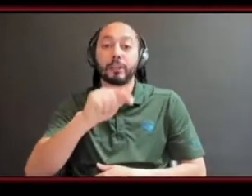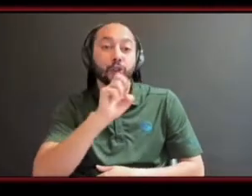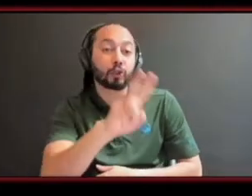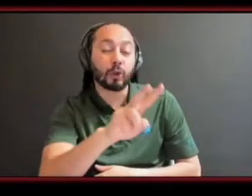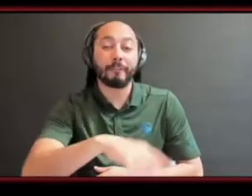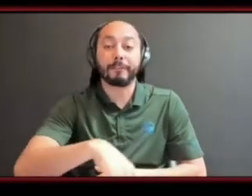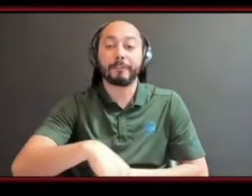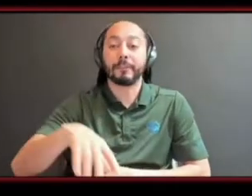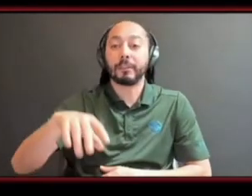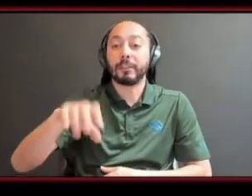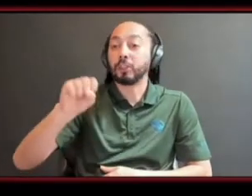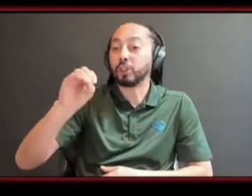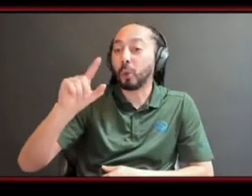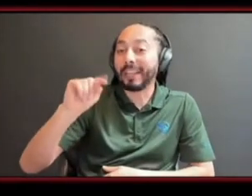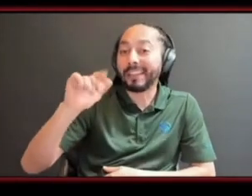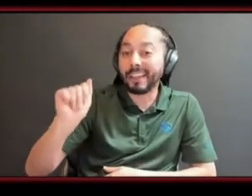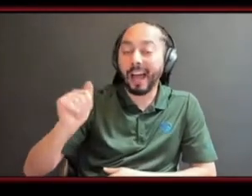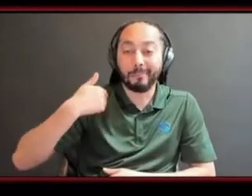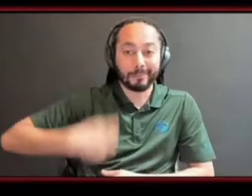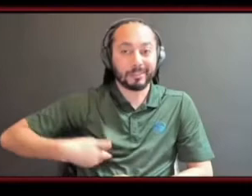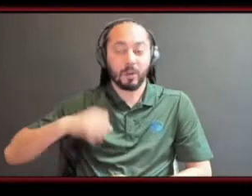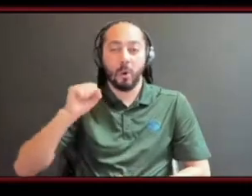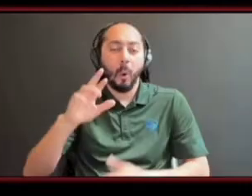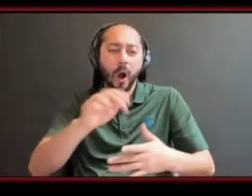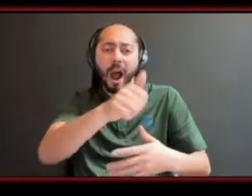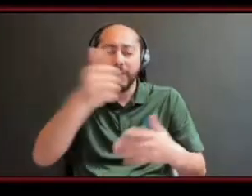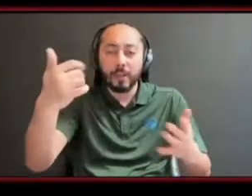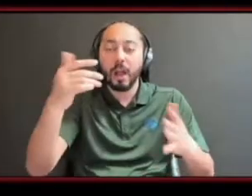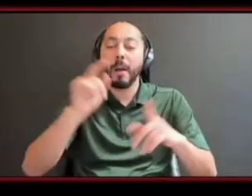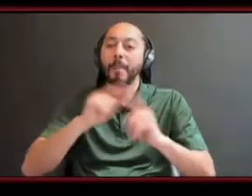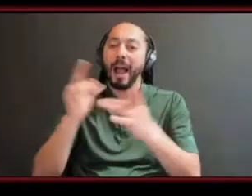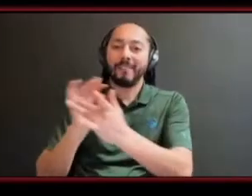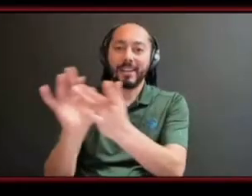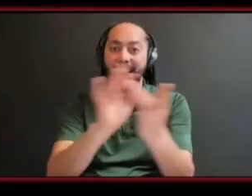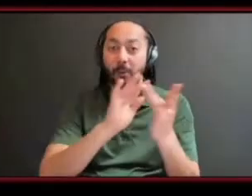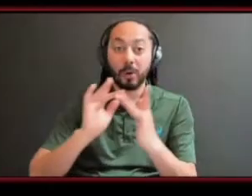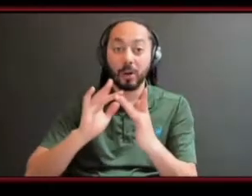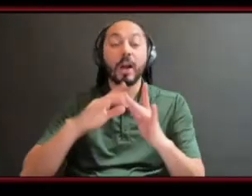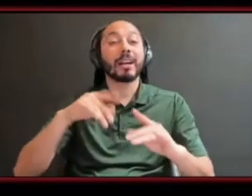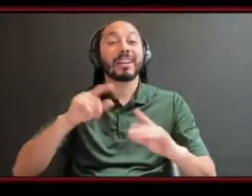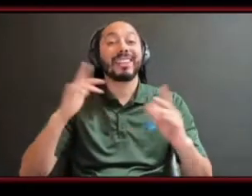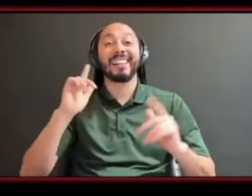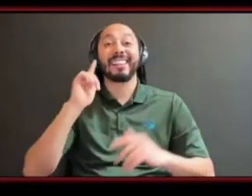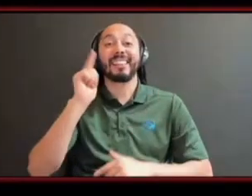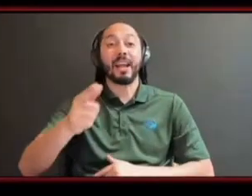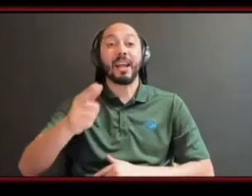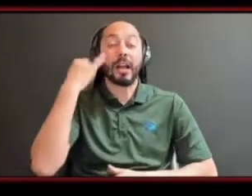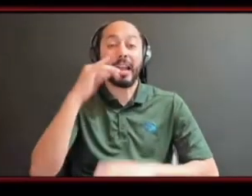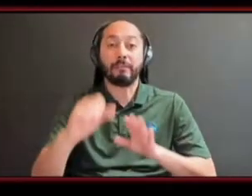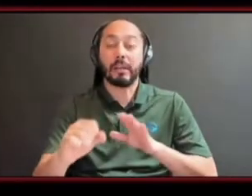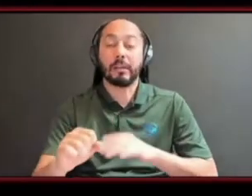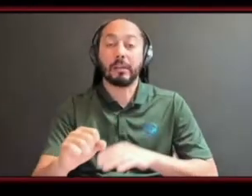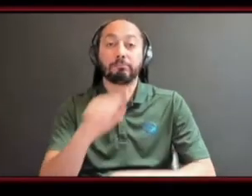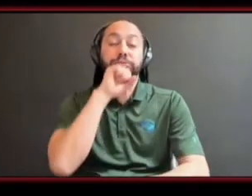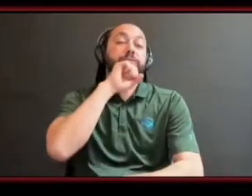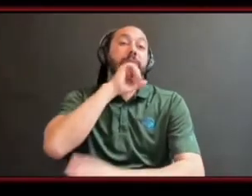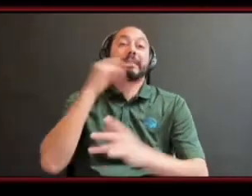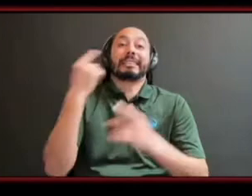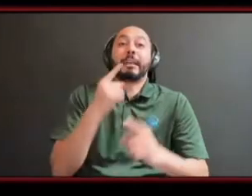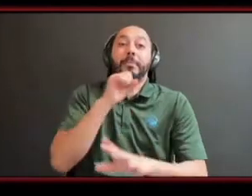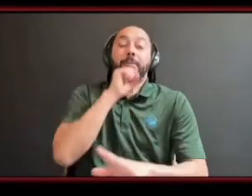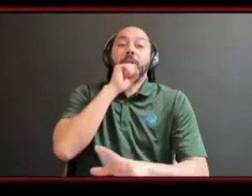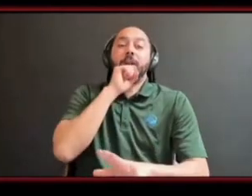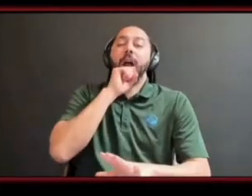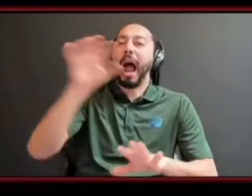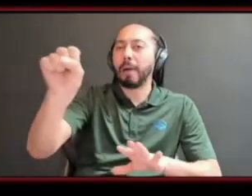stand in that truth so when all these other external things keep coming at you um you can grab onto that and i'm not saying